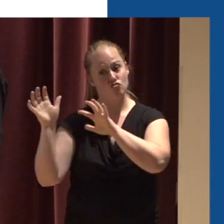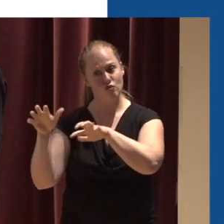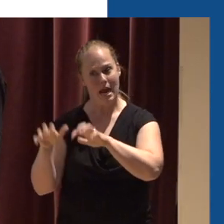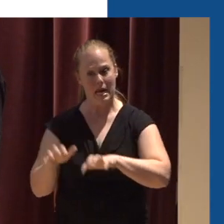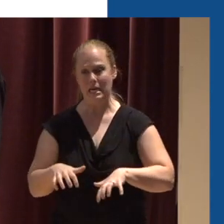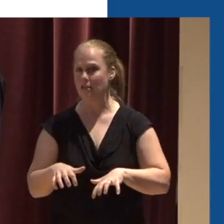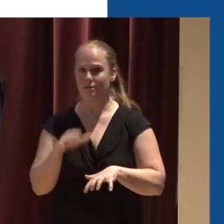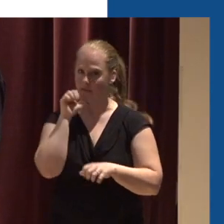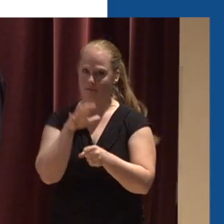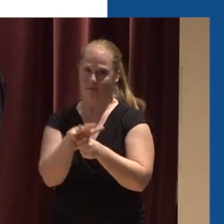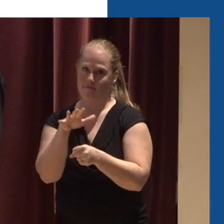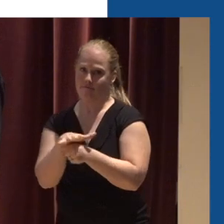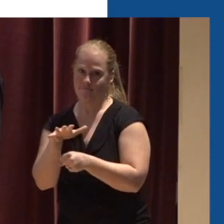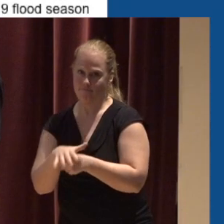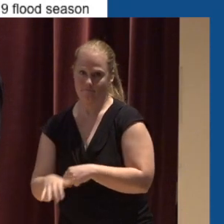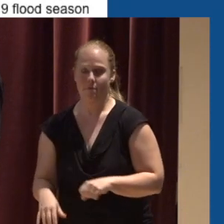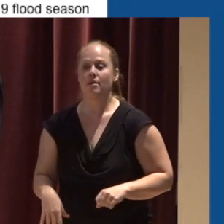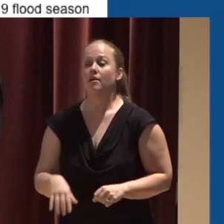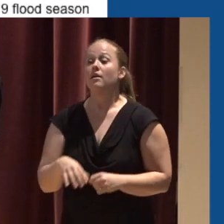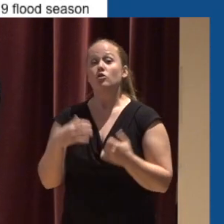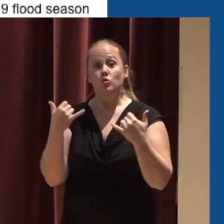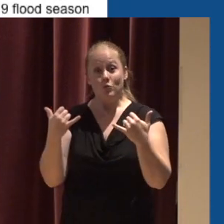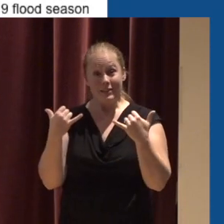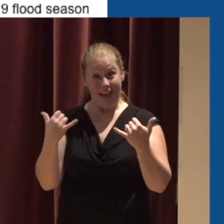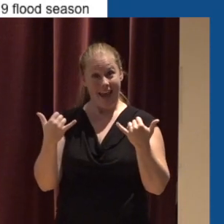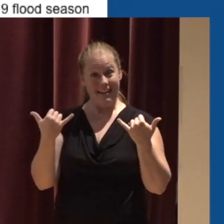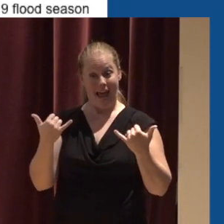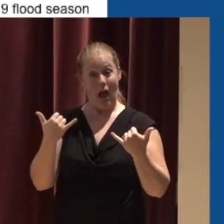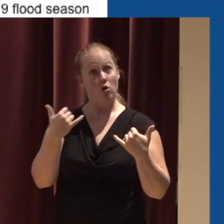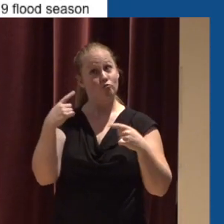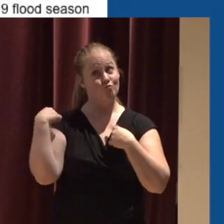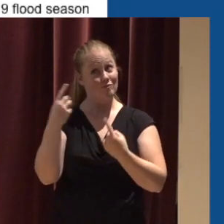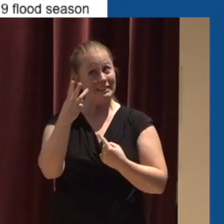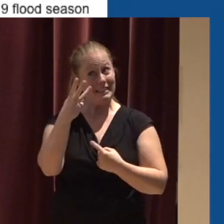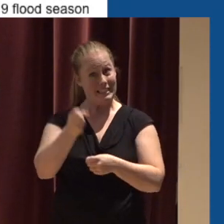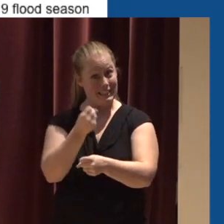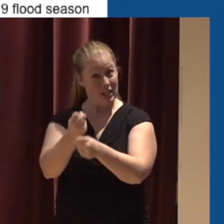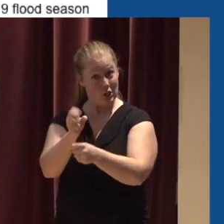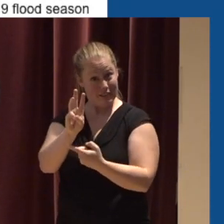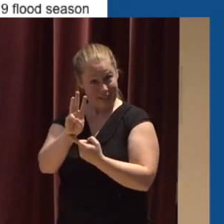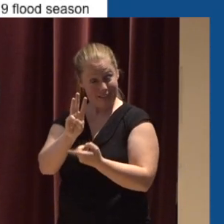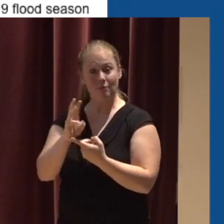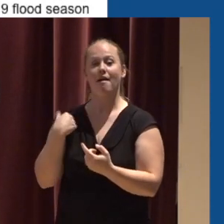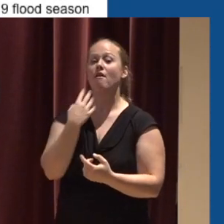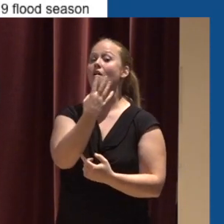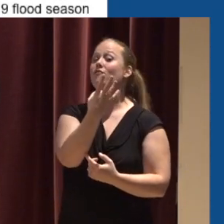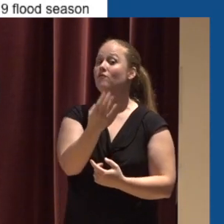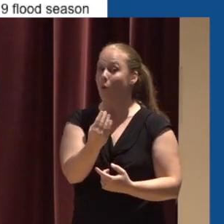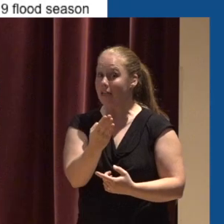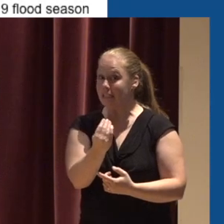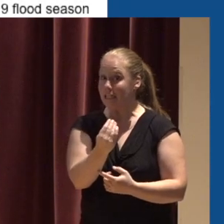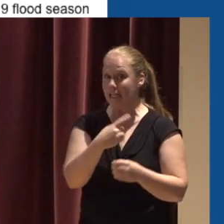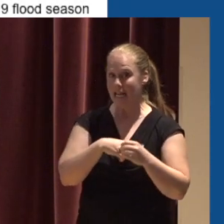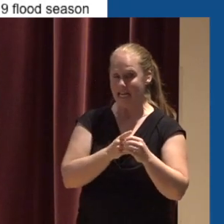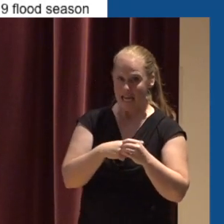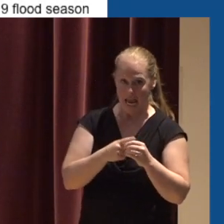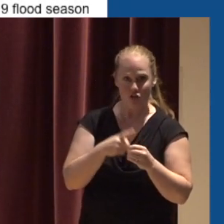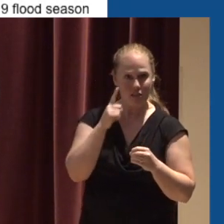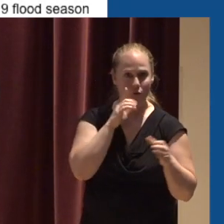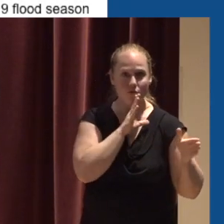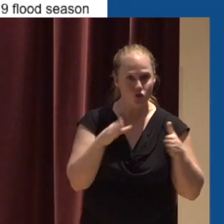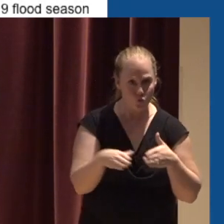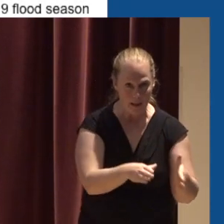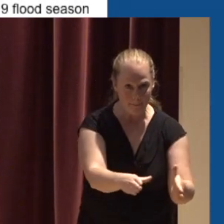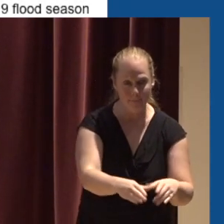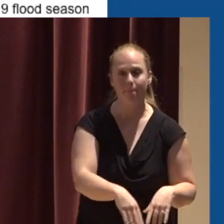part of it But as of today moving forward six years We've got a total of 14 different stream gauges